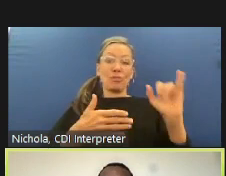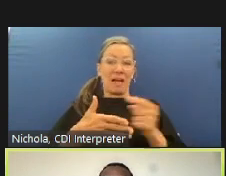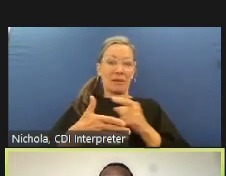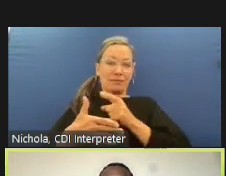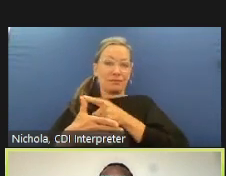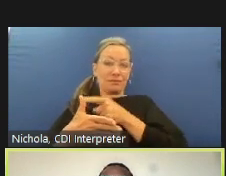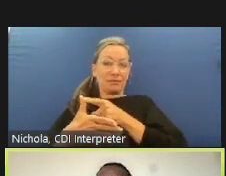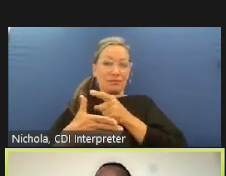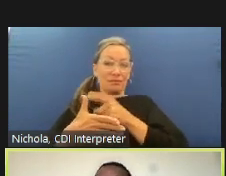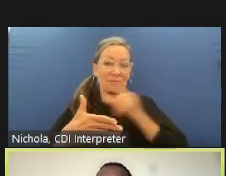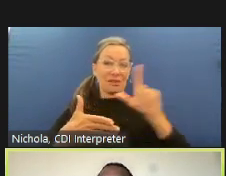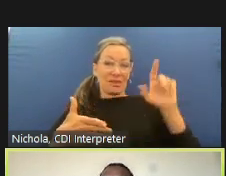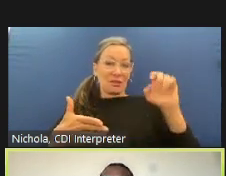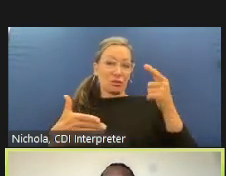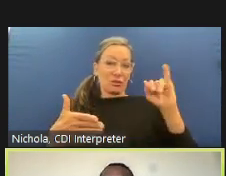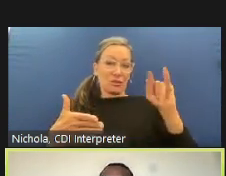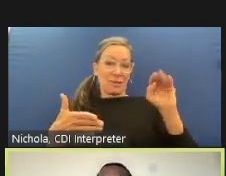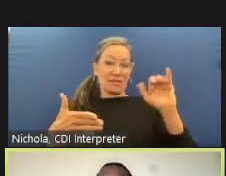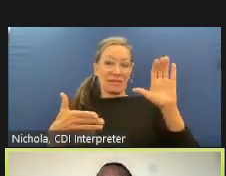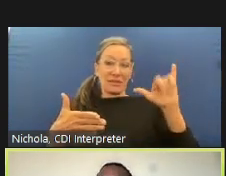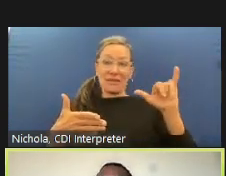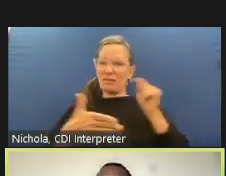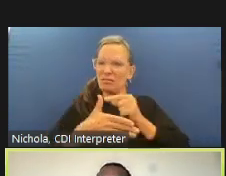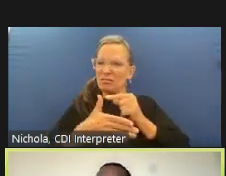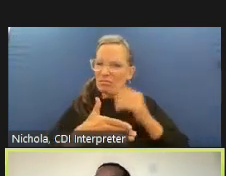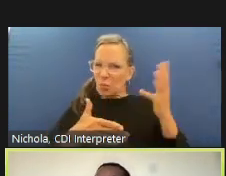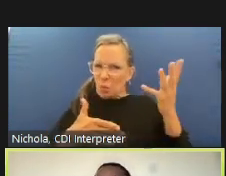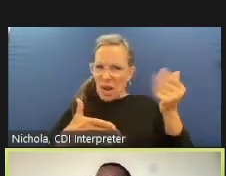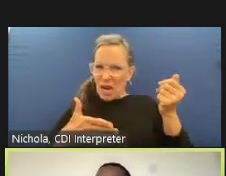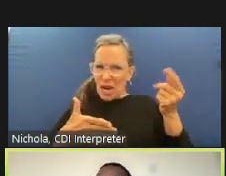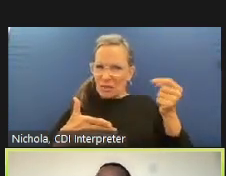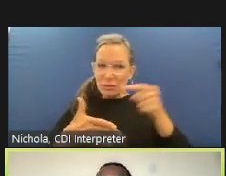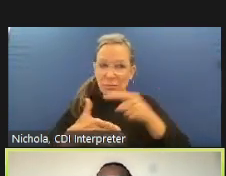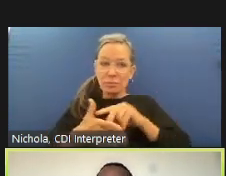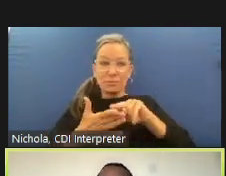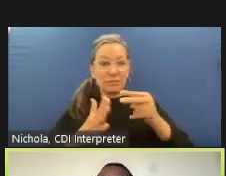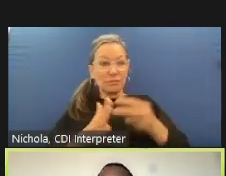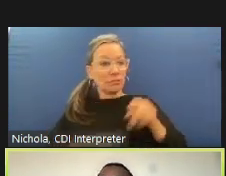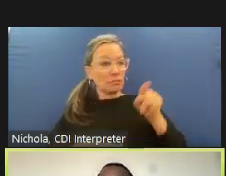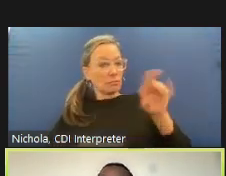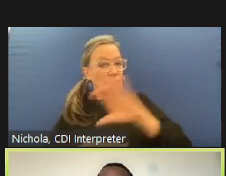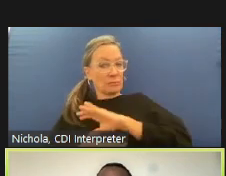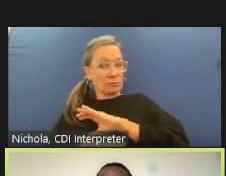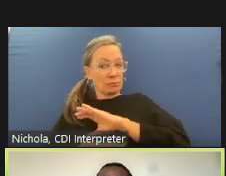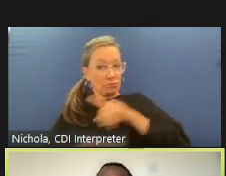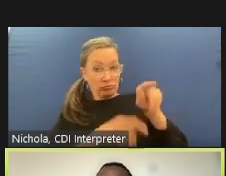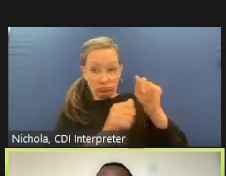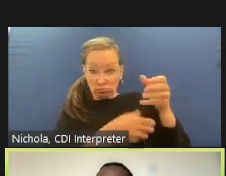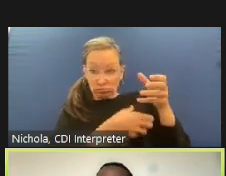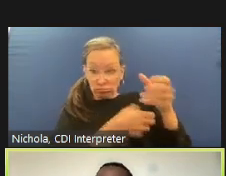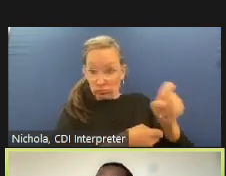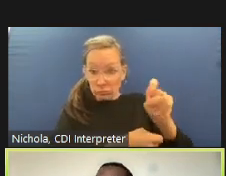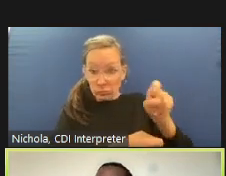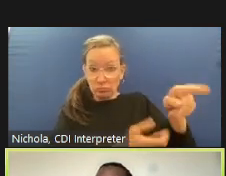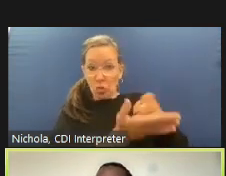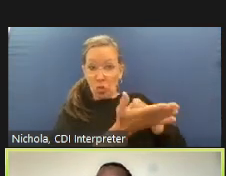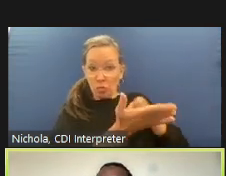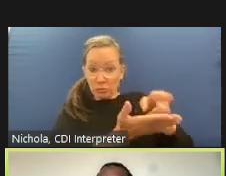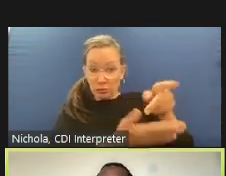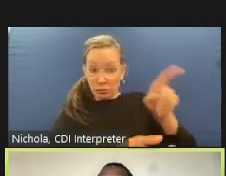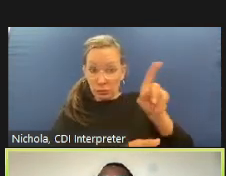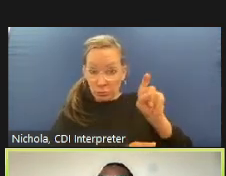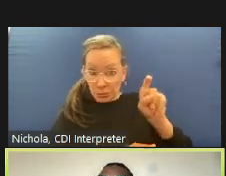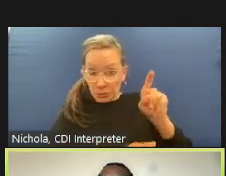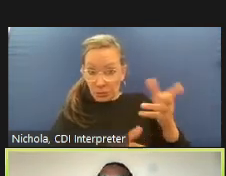agency are trustworthy that they're honest they're concerned about the well-being of the people they deal with of the communities they